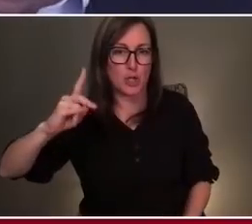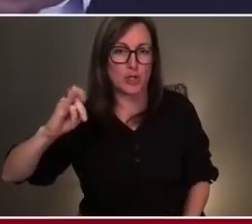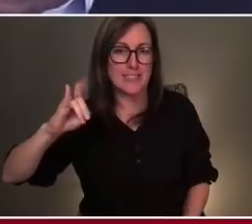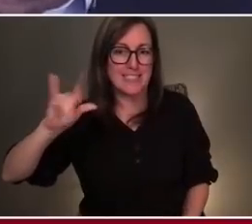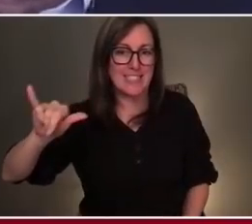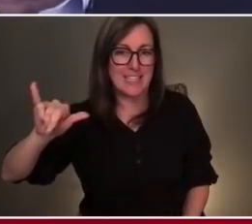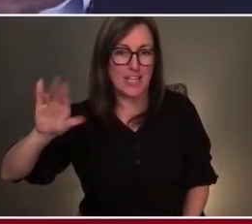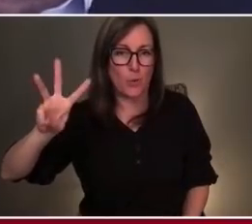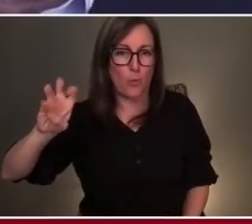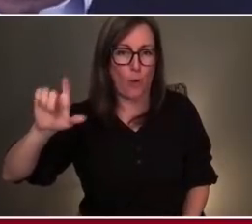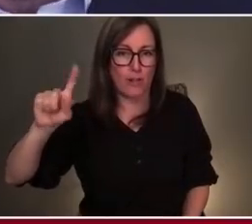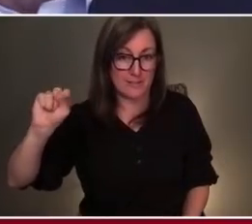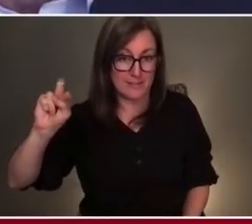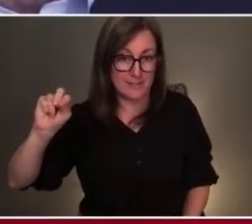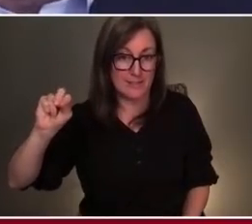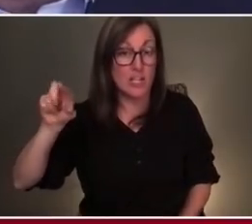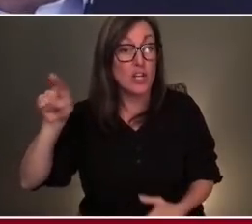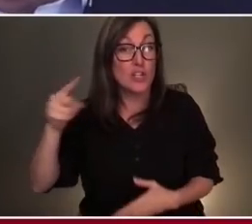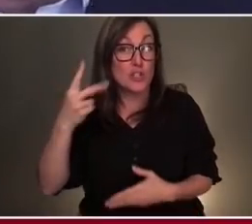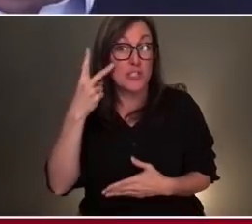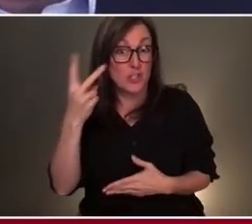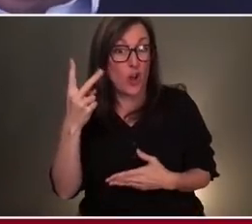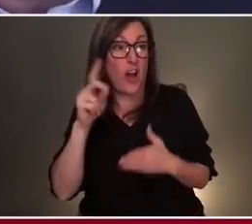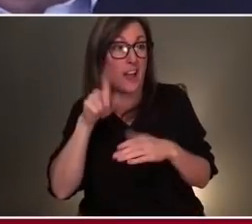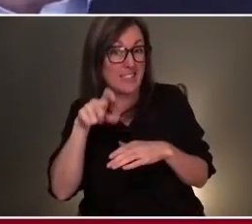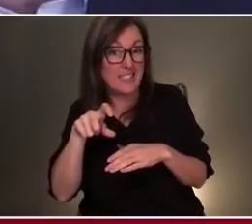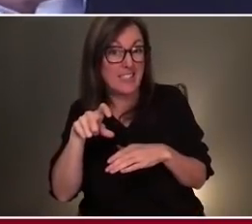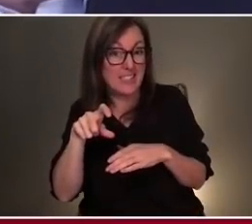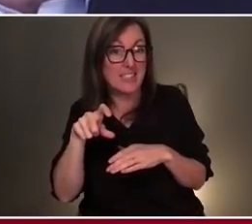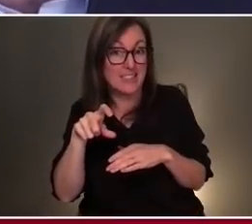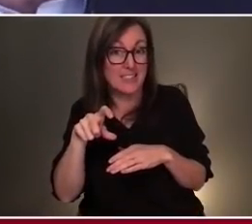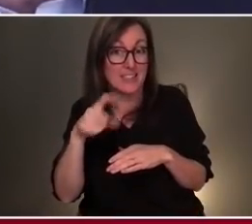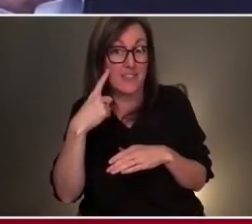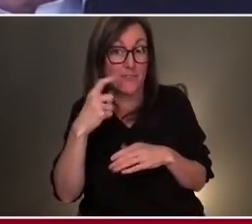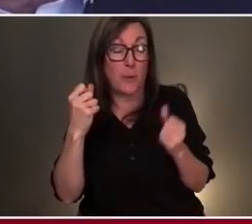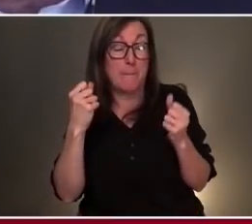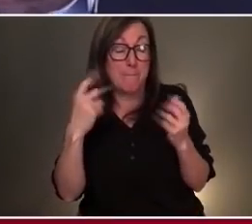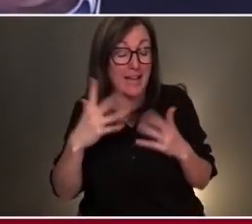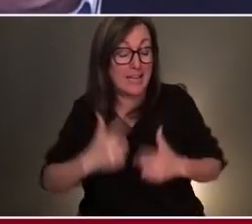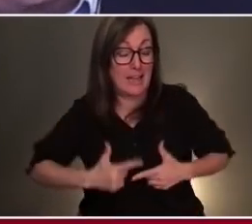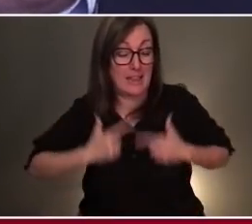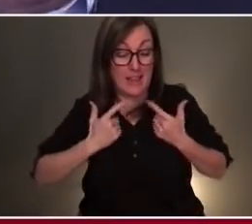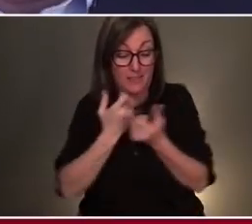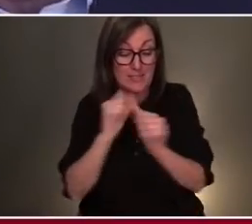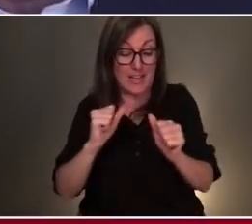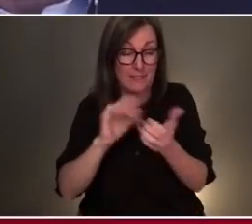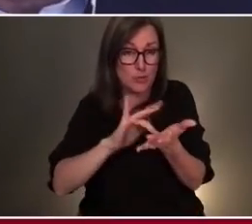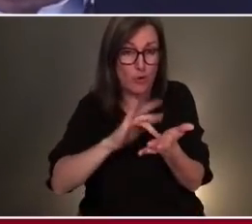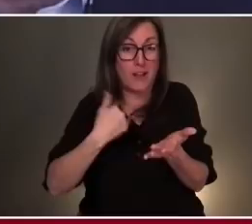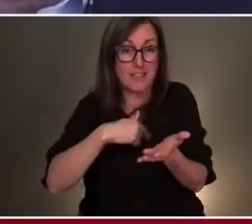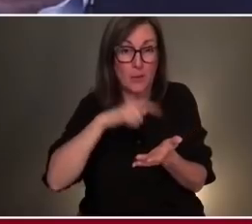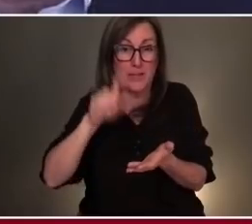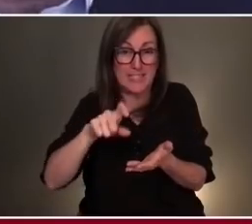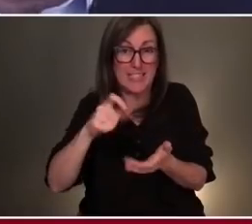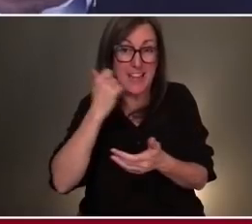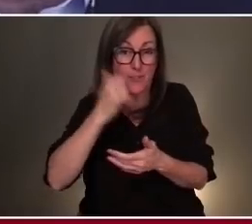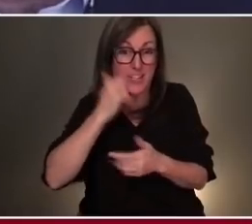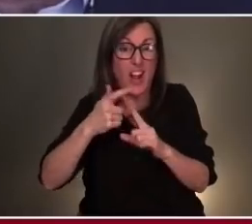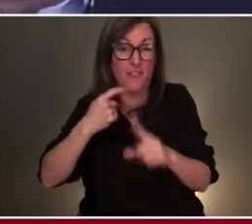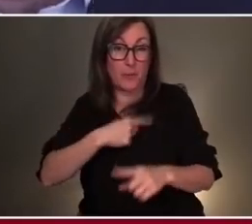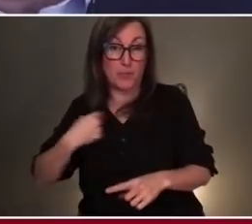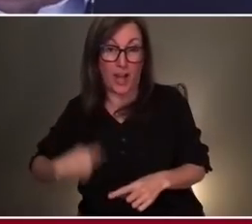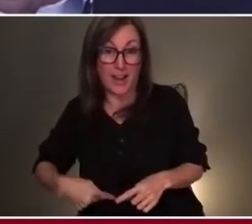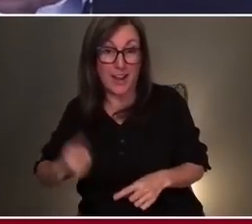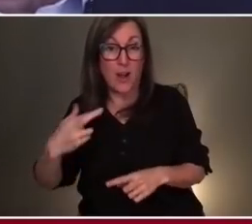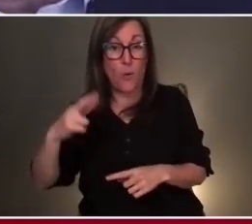she saw a need for the fact that today many of the life-saving critical drugs we need every day are coming from China or India,